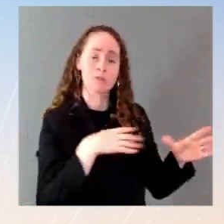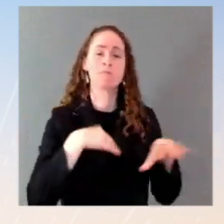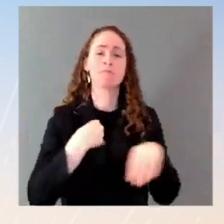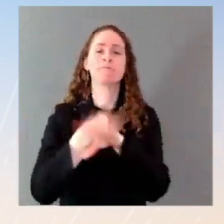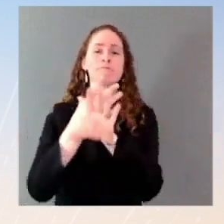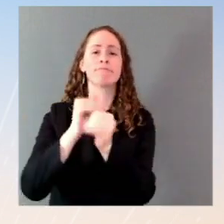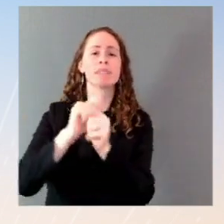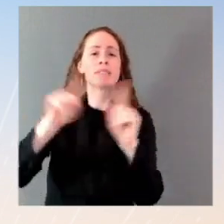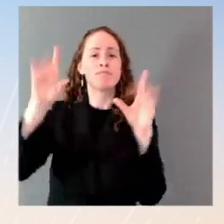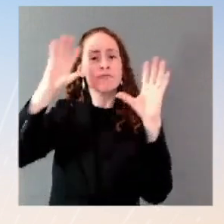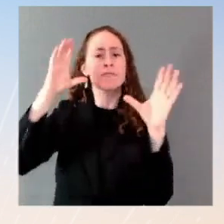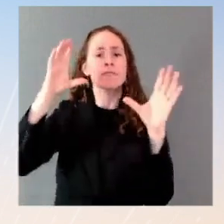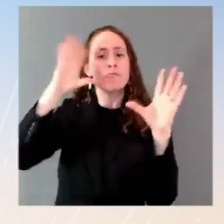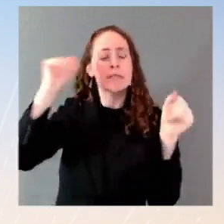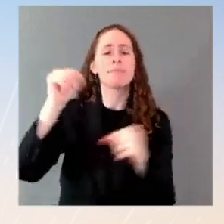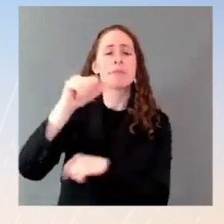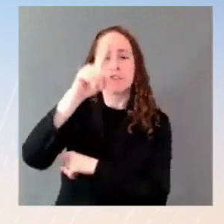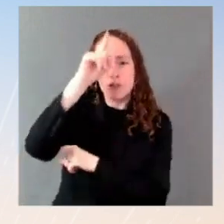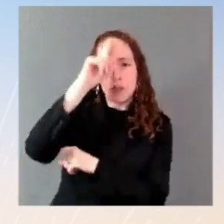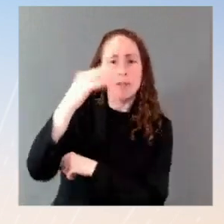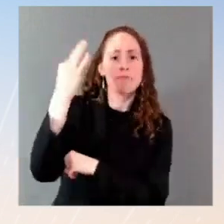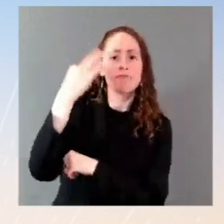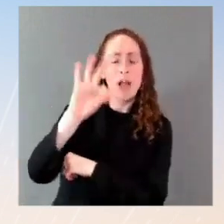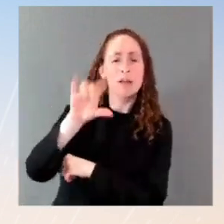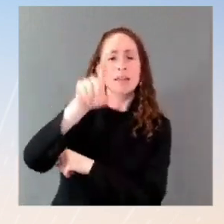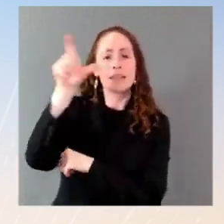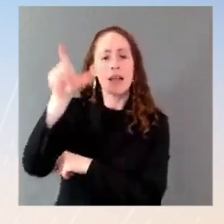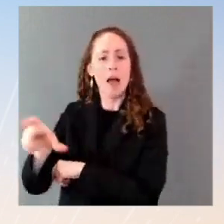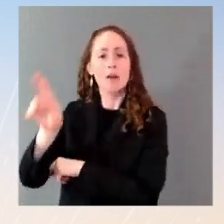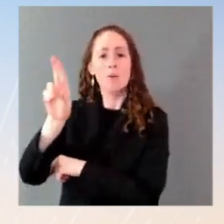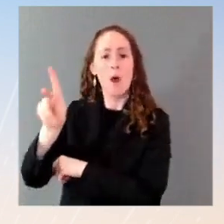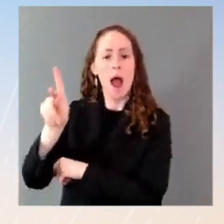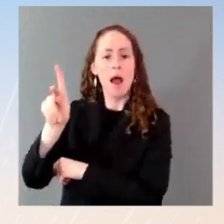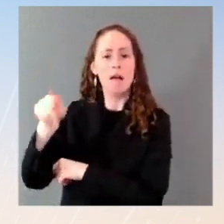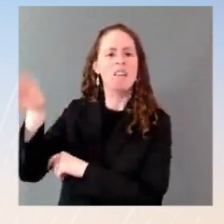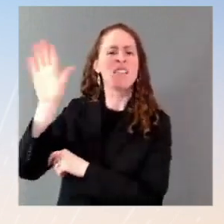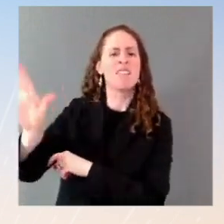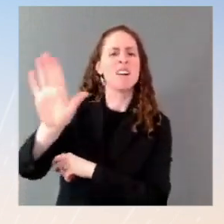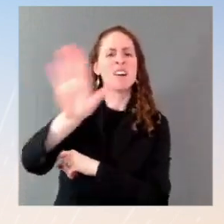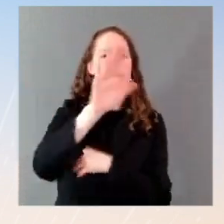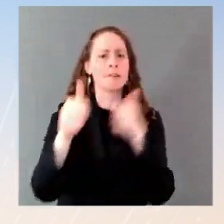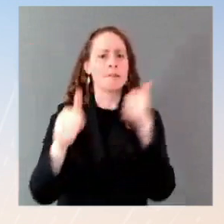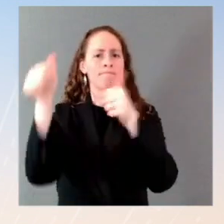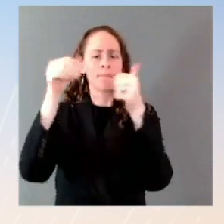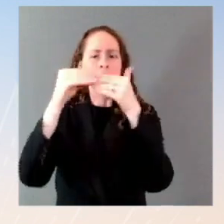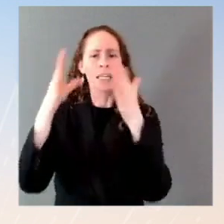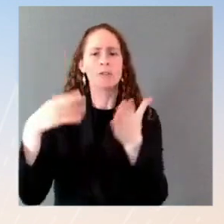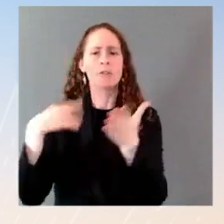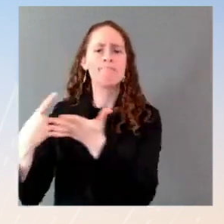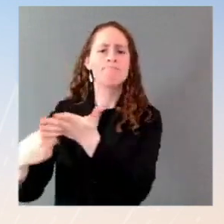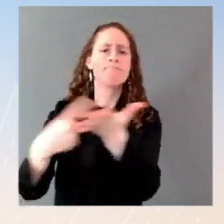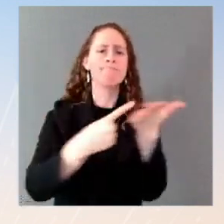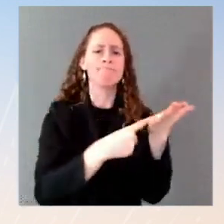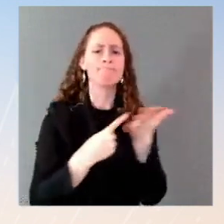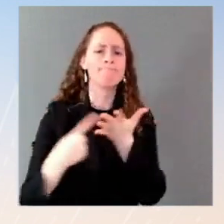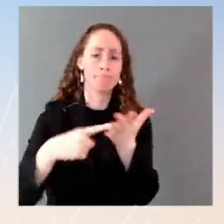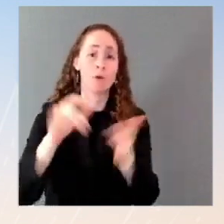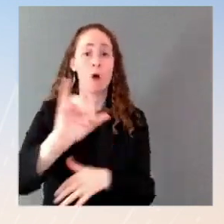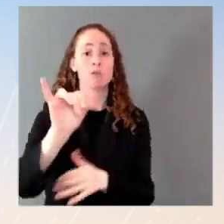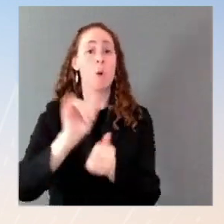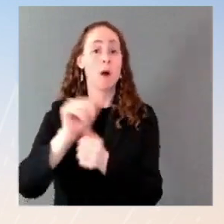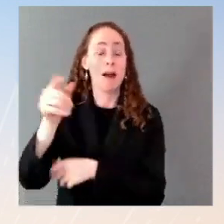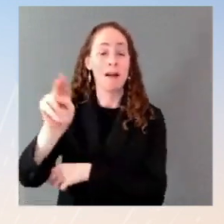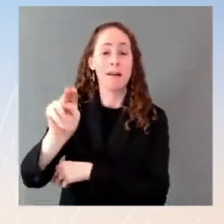President will be speaking shortly with the leaders of both houses of Congress and talking to them about ways in which the administration